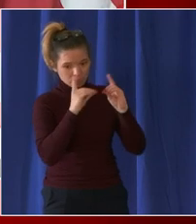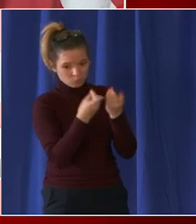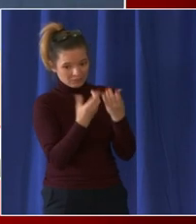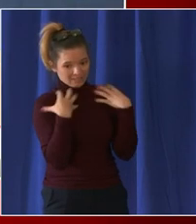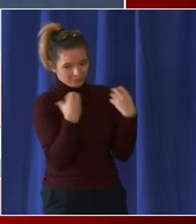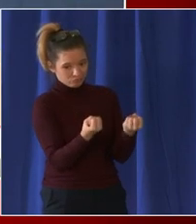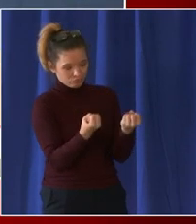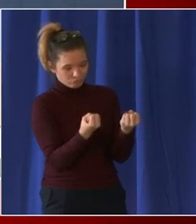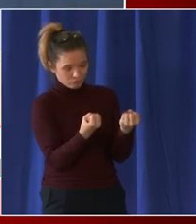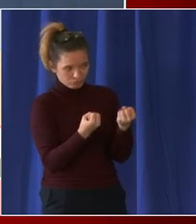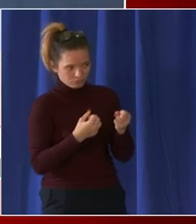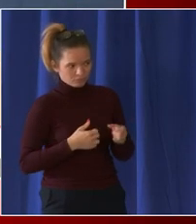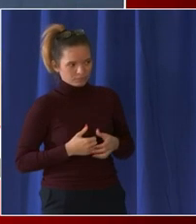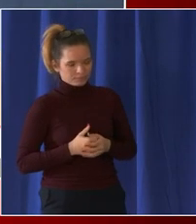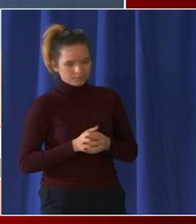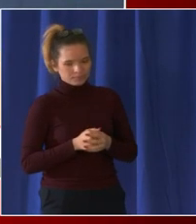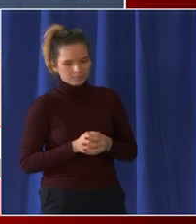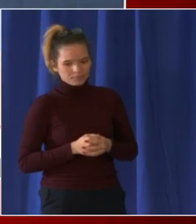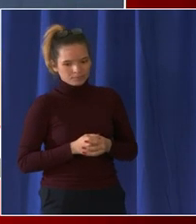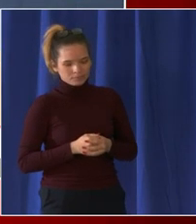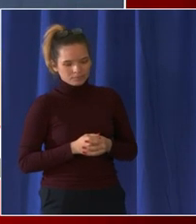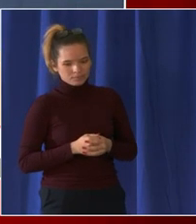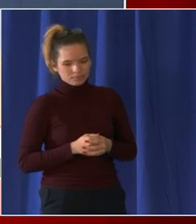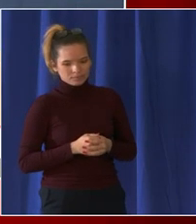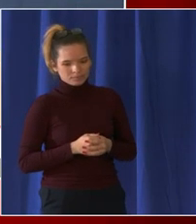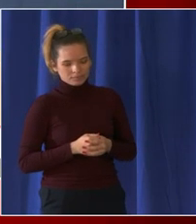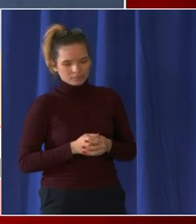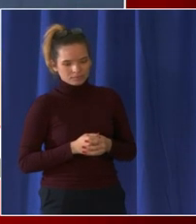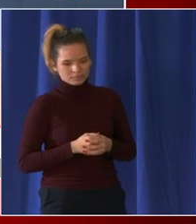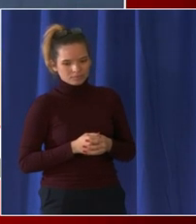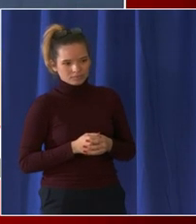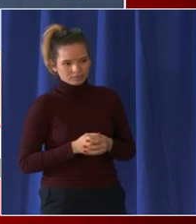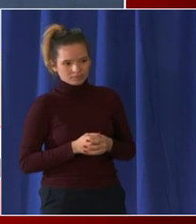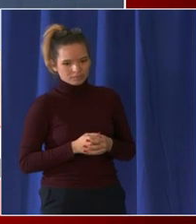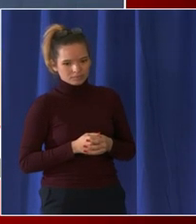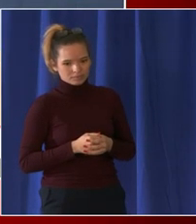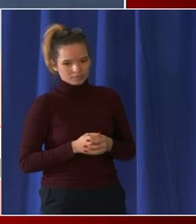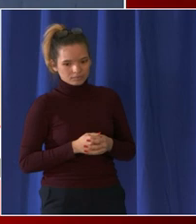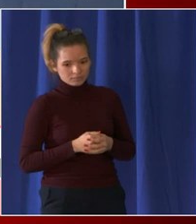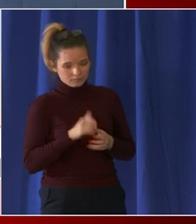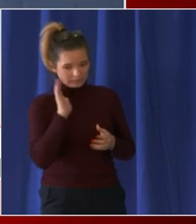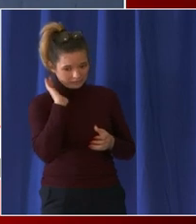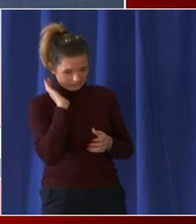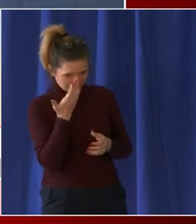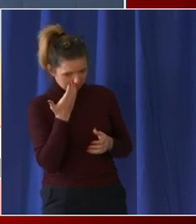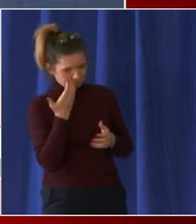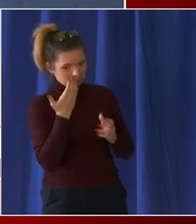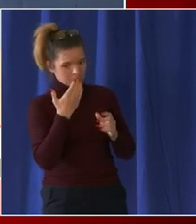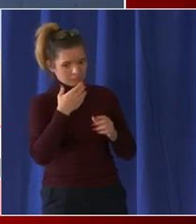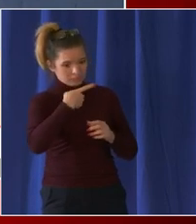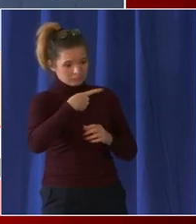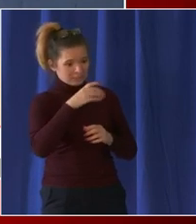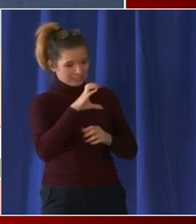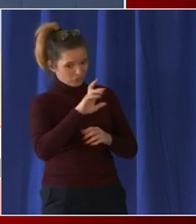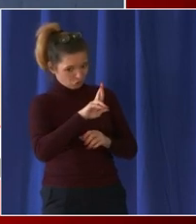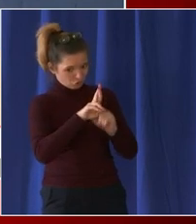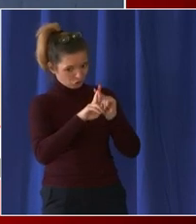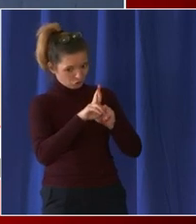one it appears now that the um pcr test home kits are being